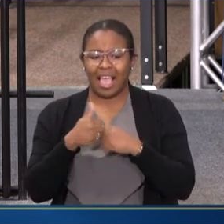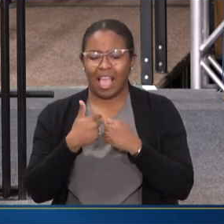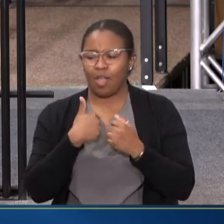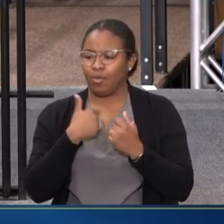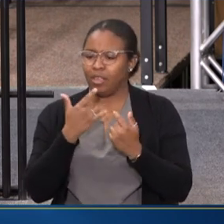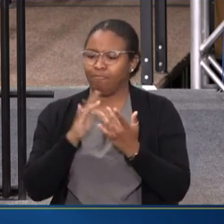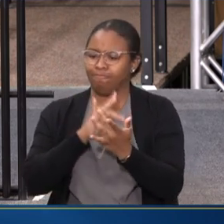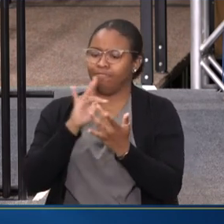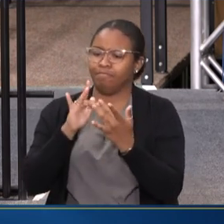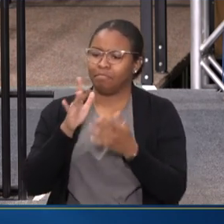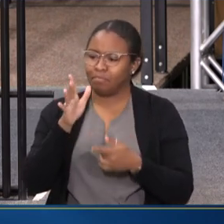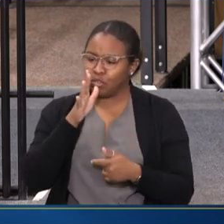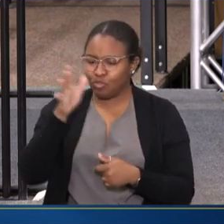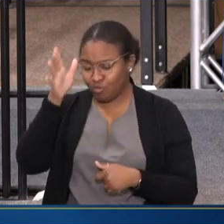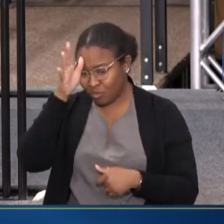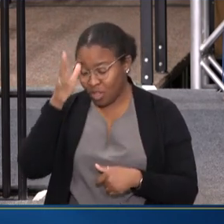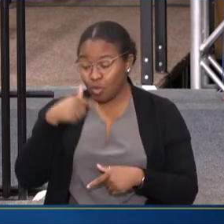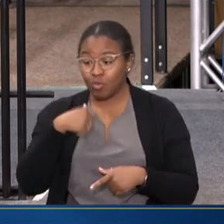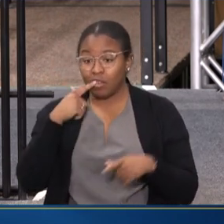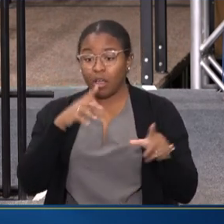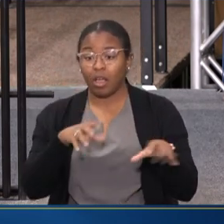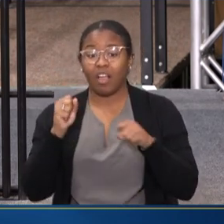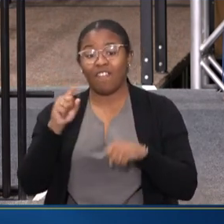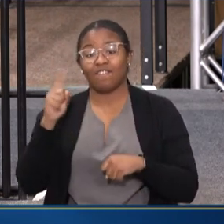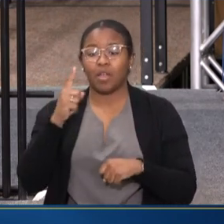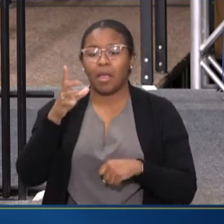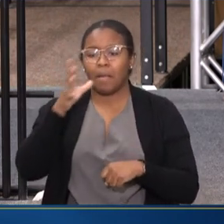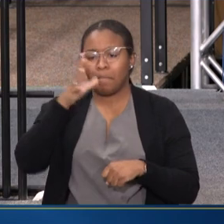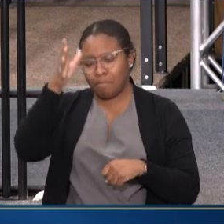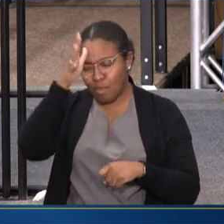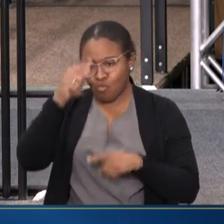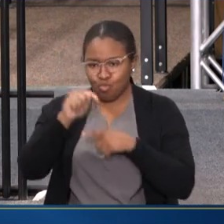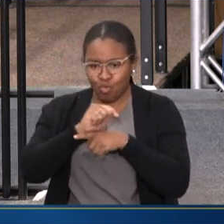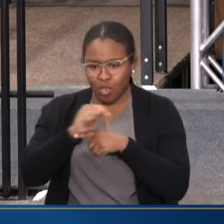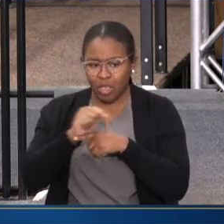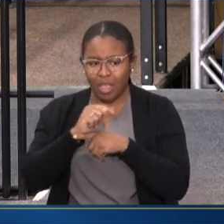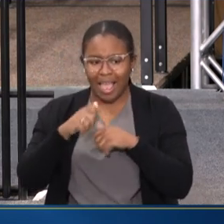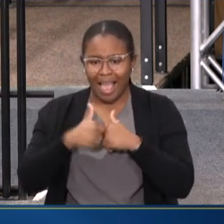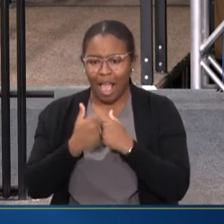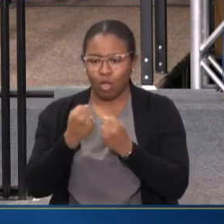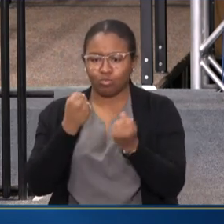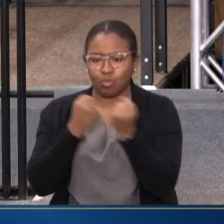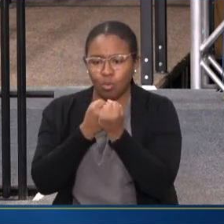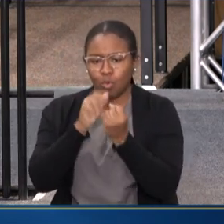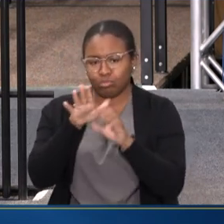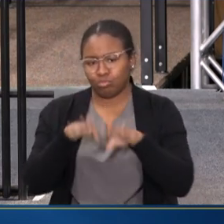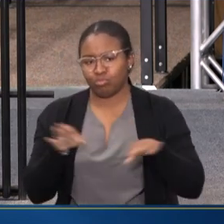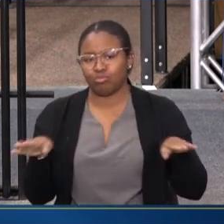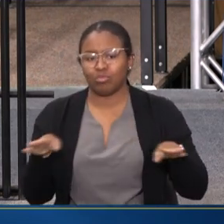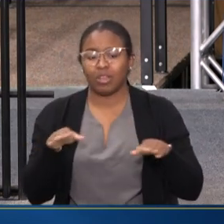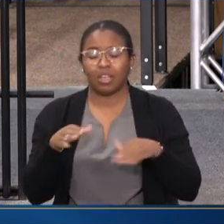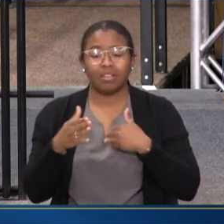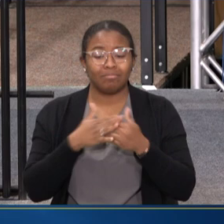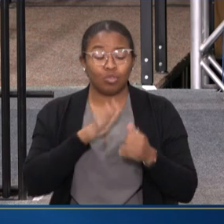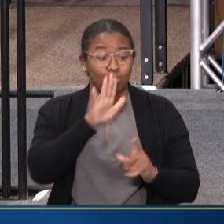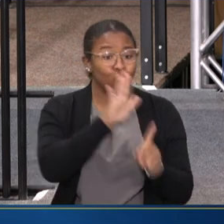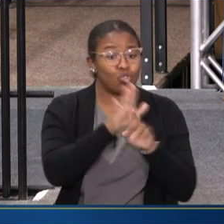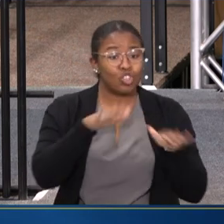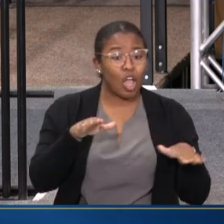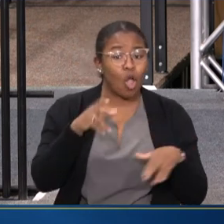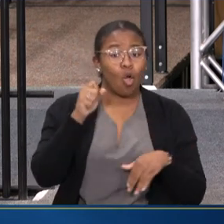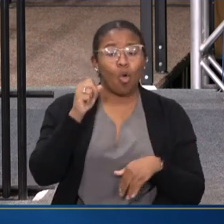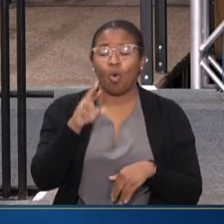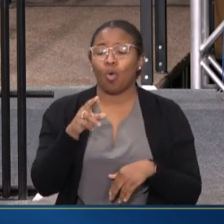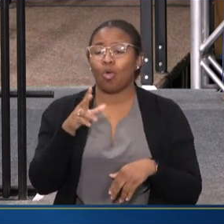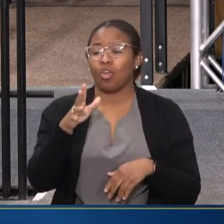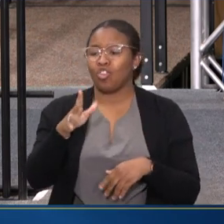AS WELL, AND WE RECENTLY HELD OUR FIRST PARENT TRAINING ON HOW TO SUPPORT YOUR YOUNG PEOPLE, YOU KNOW, WHETHER IT'S YOUR OWN CHILD, YOU'RE